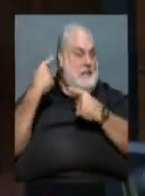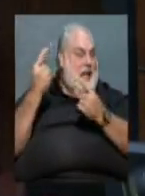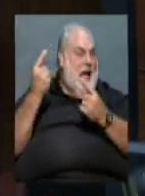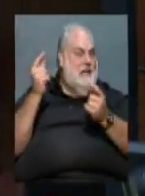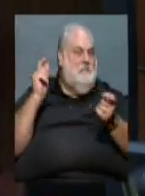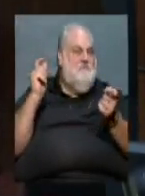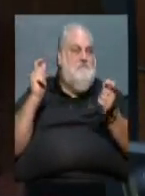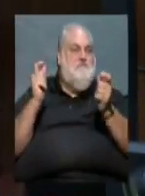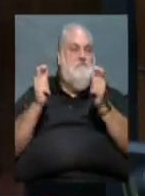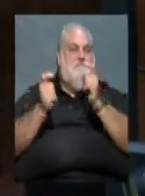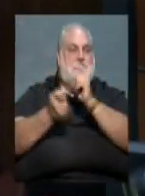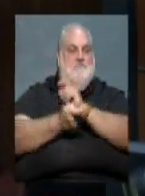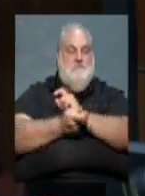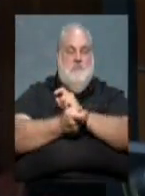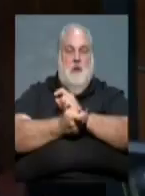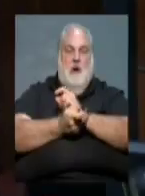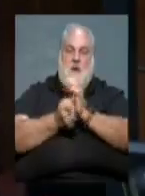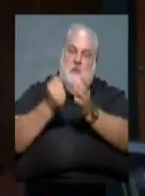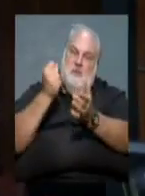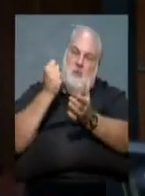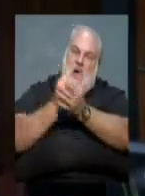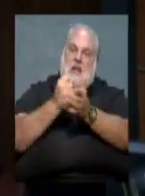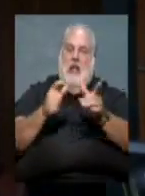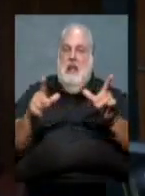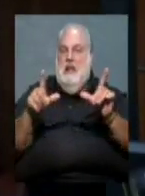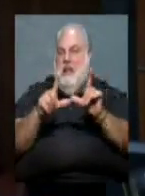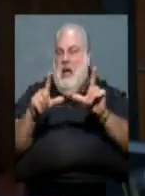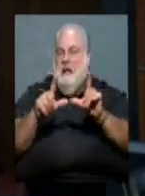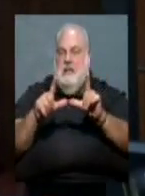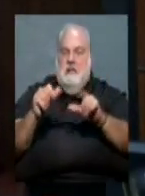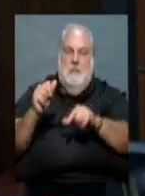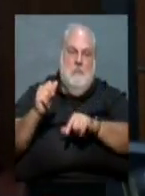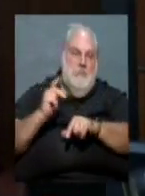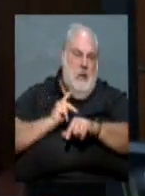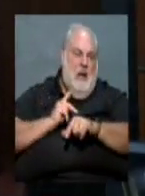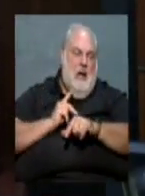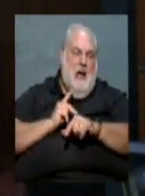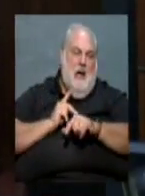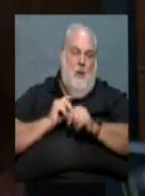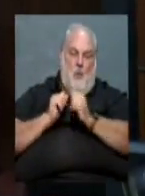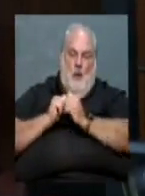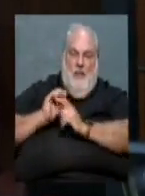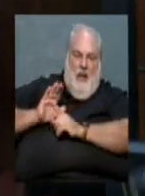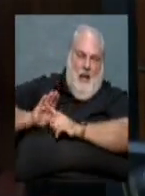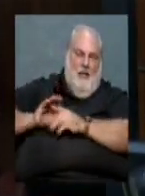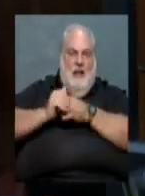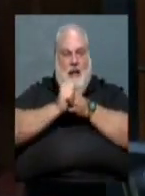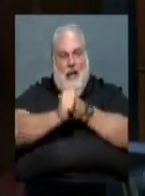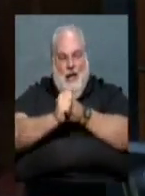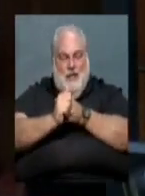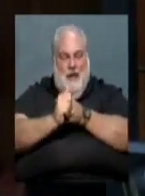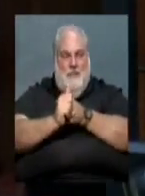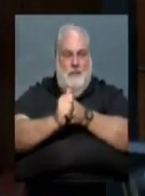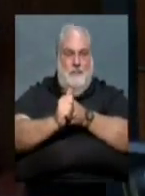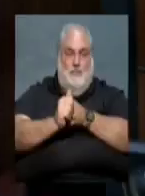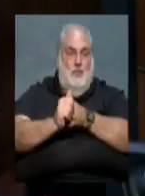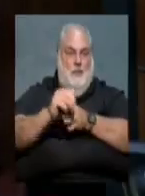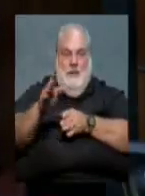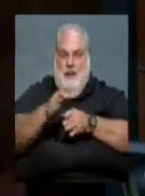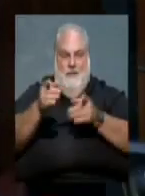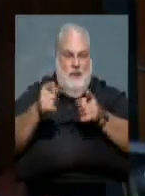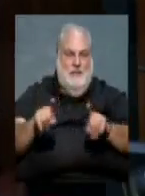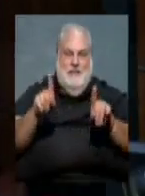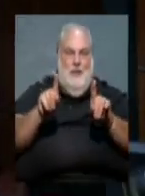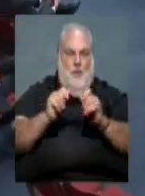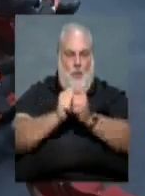licenses back, and become, I think, a world-class zoo under Mike's leadership. And I don't know that we'd be there if not for